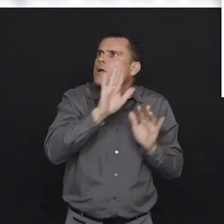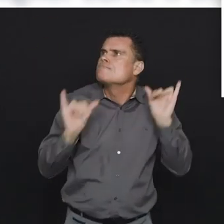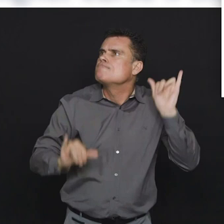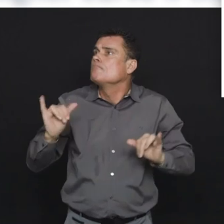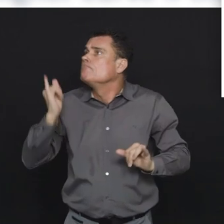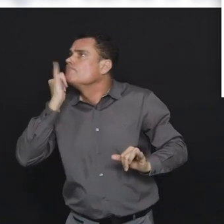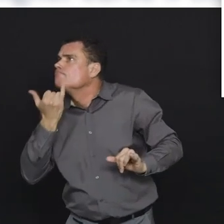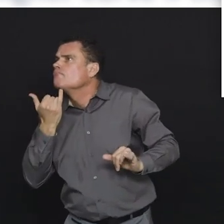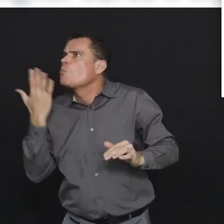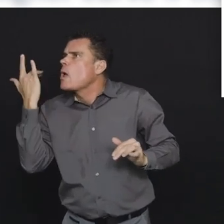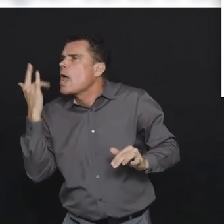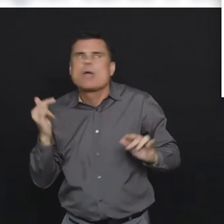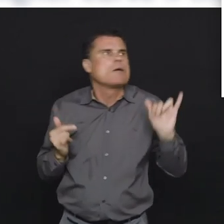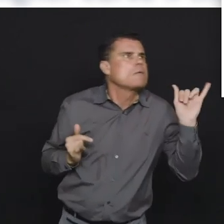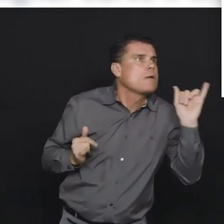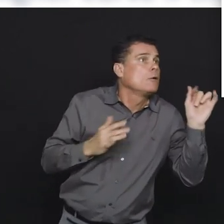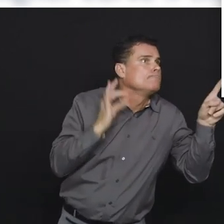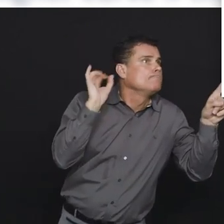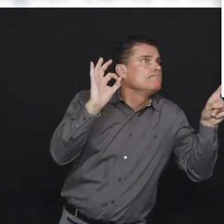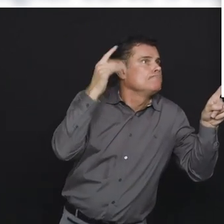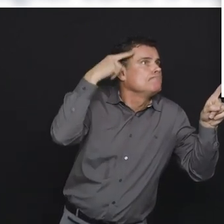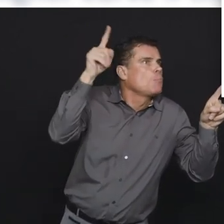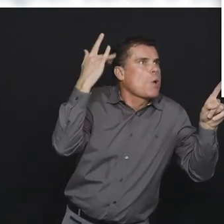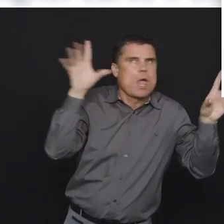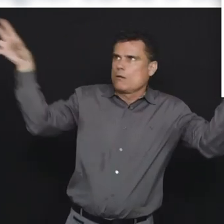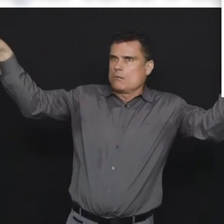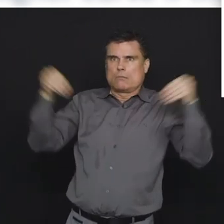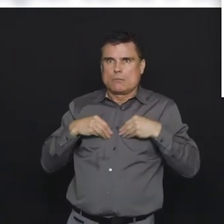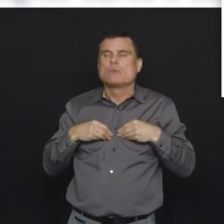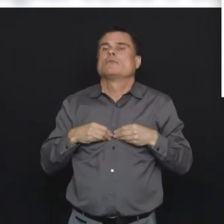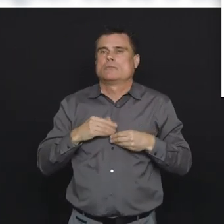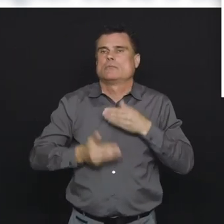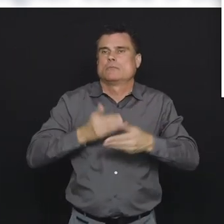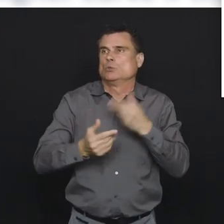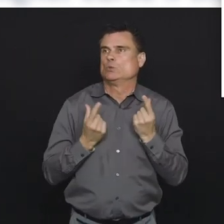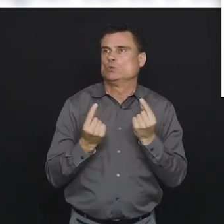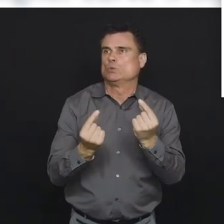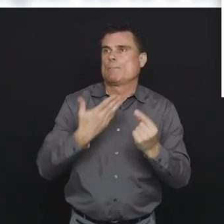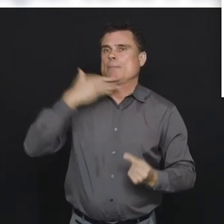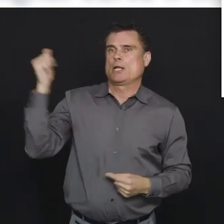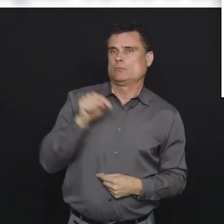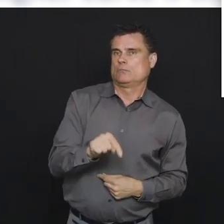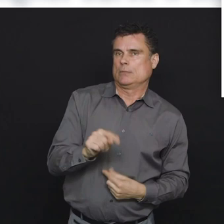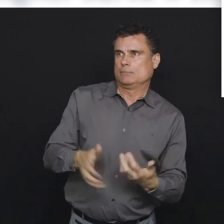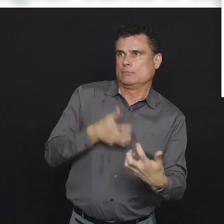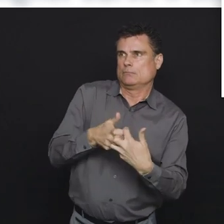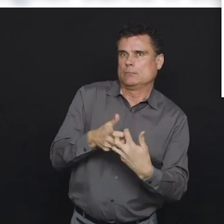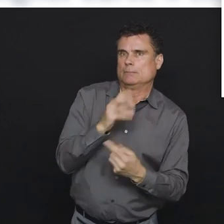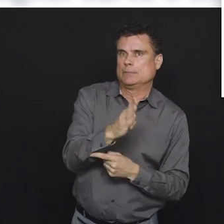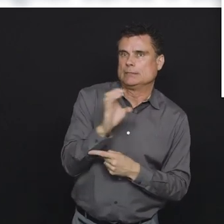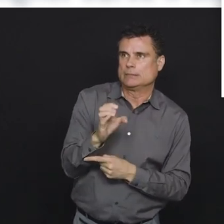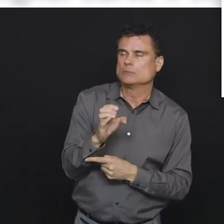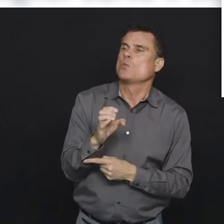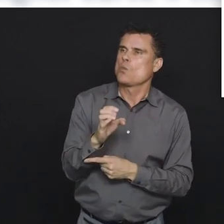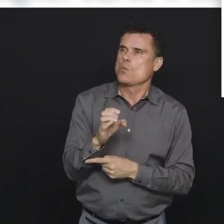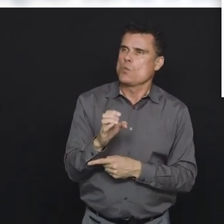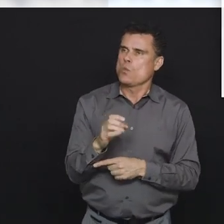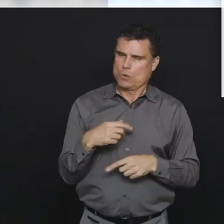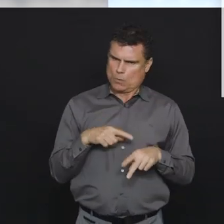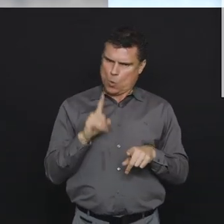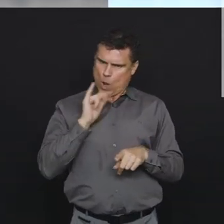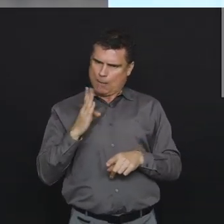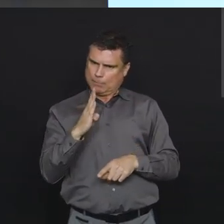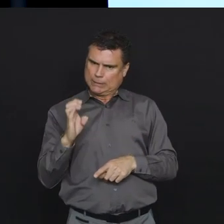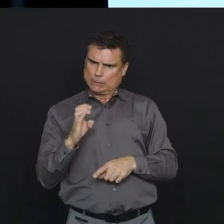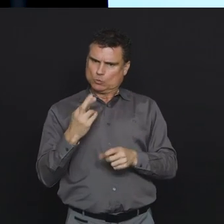grounded clinically oriented assumptions. As the days of the epidemic pass here in BC, our needs will